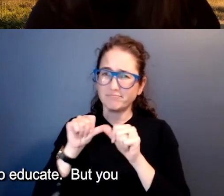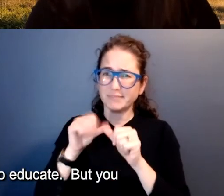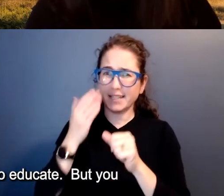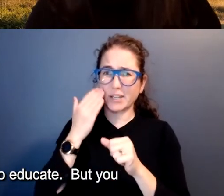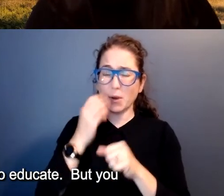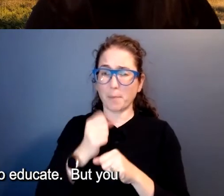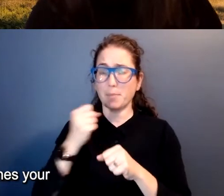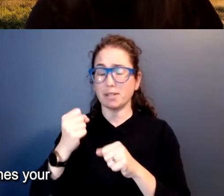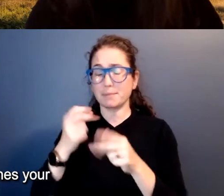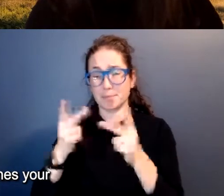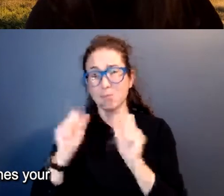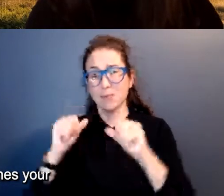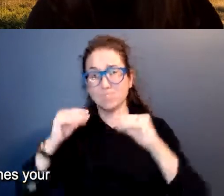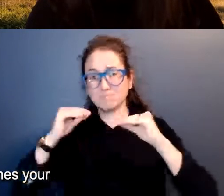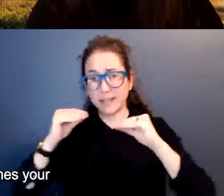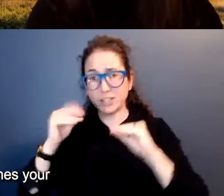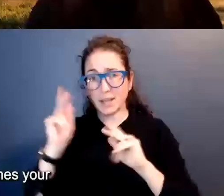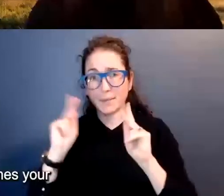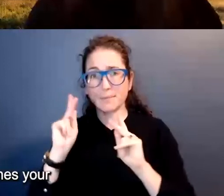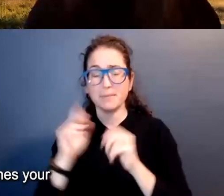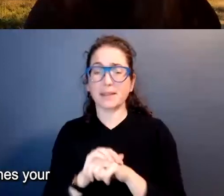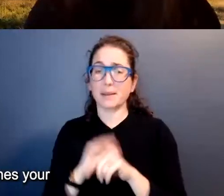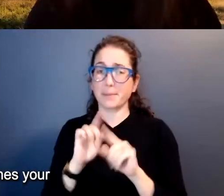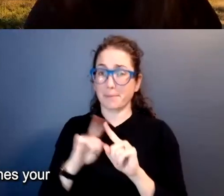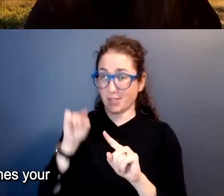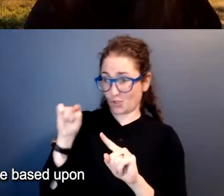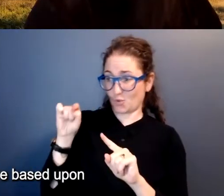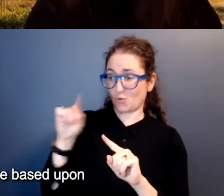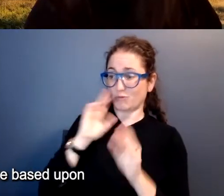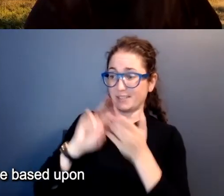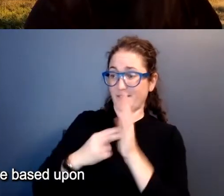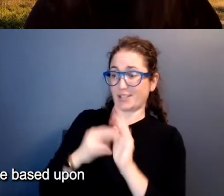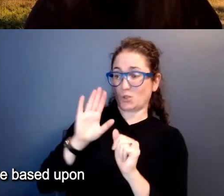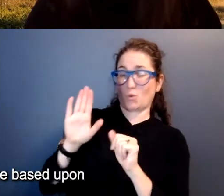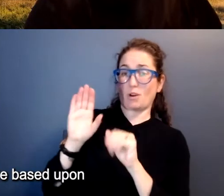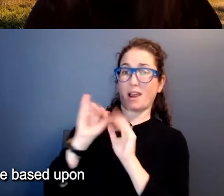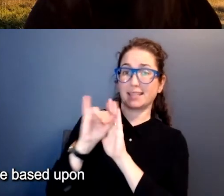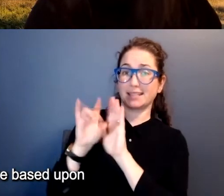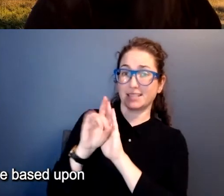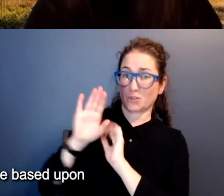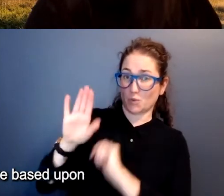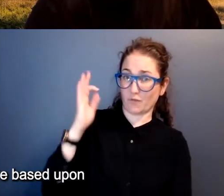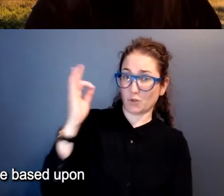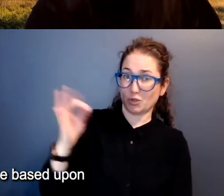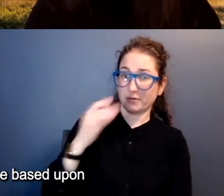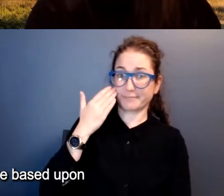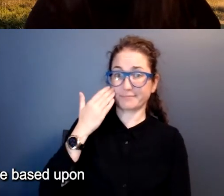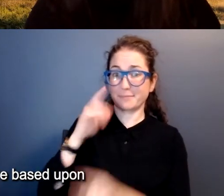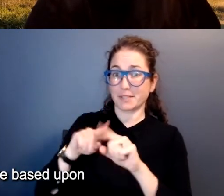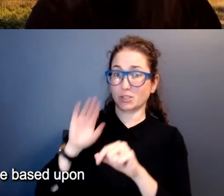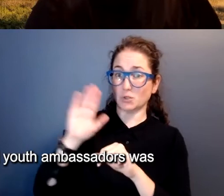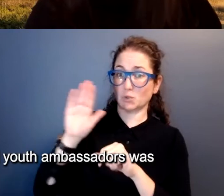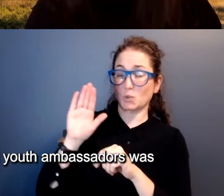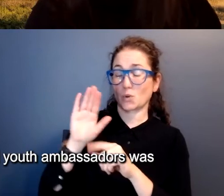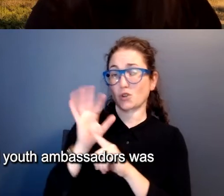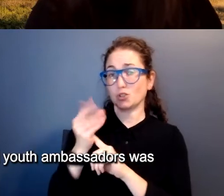position to educate. But you're the one who defies your identity and your future based upon your cultural